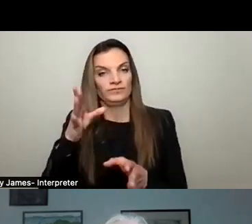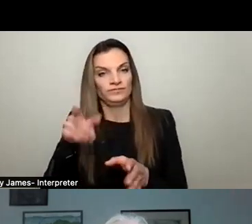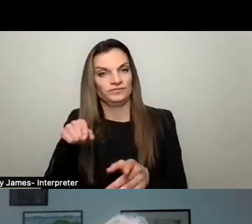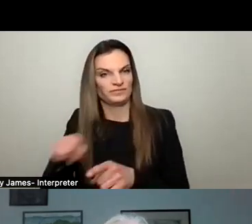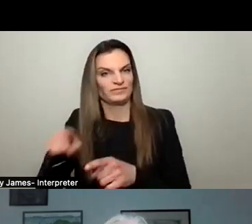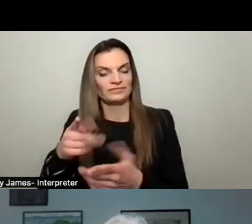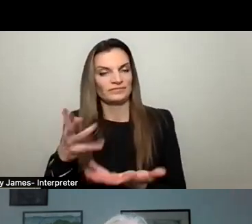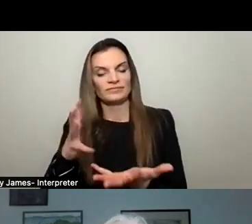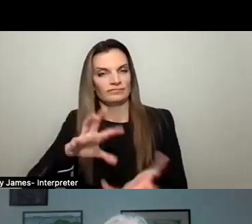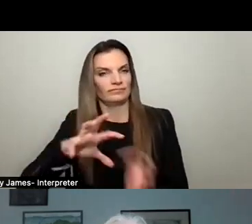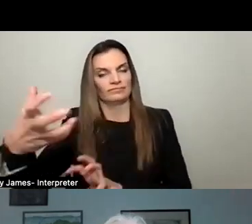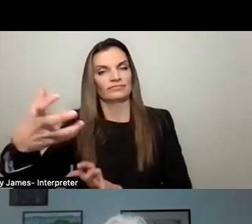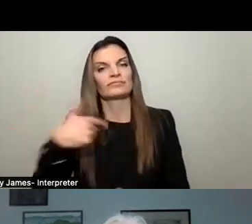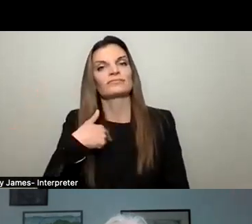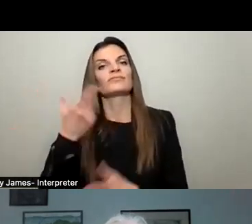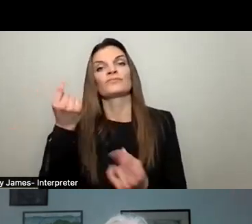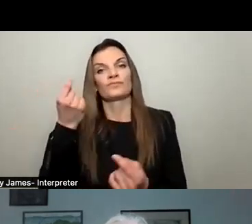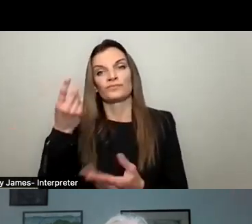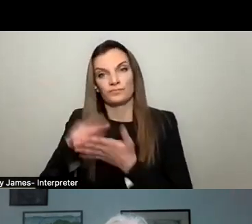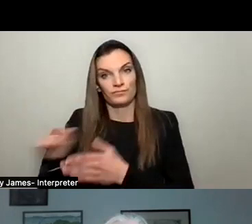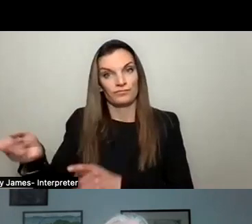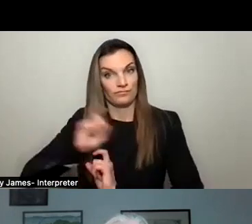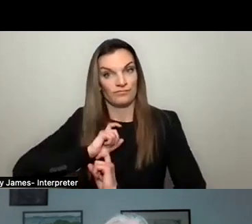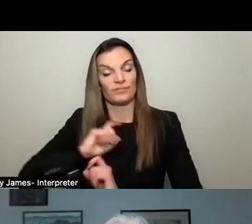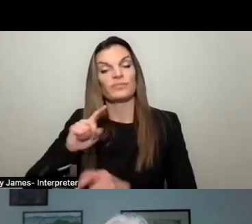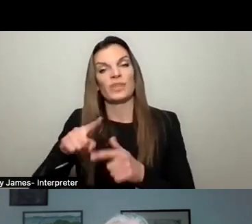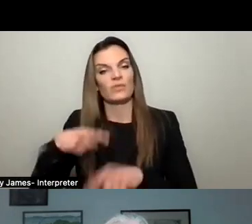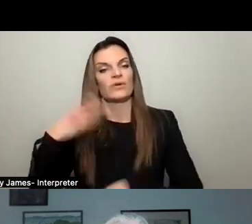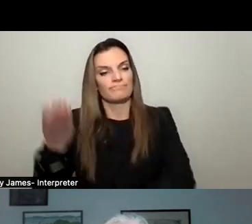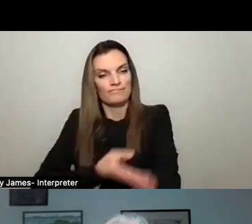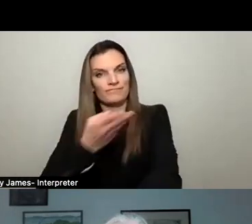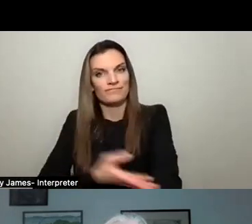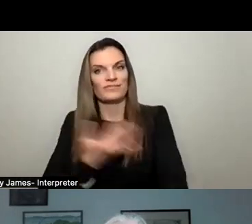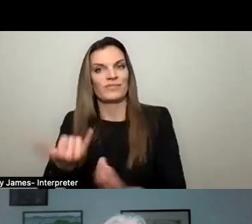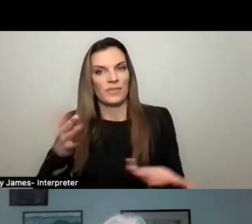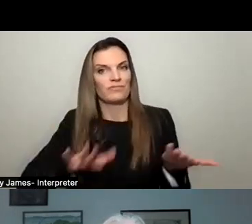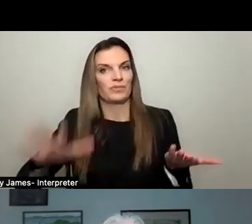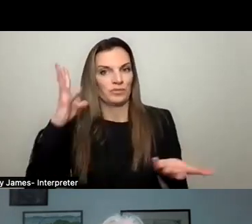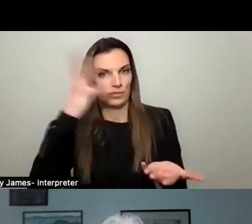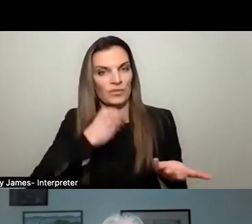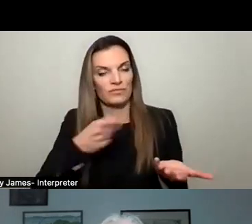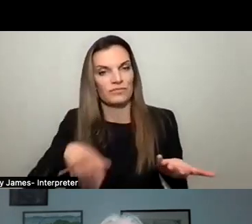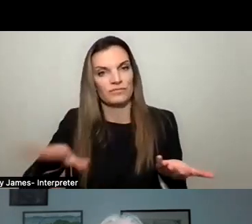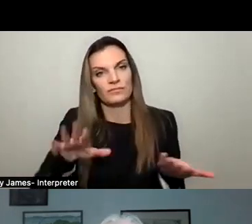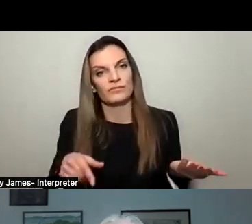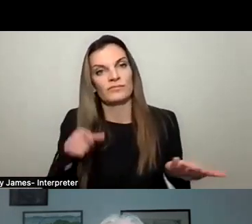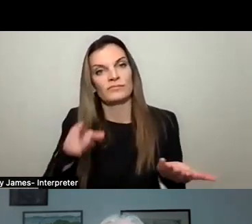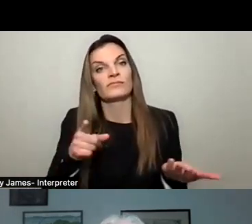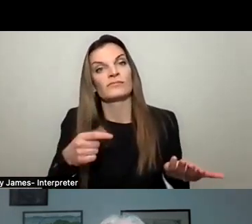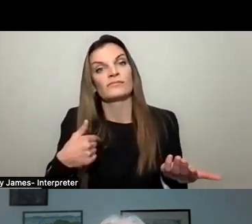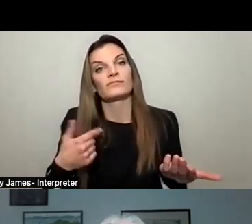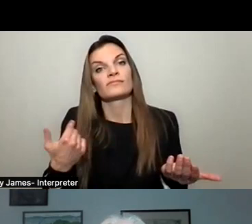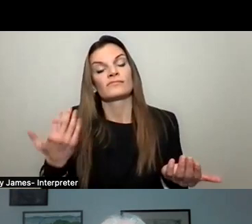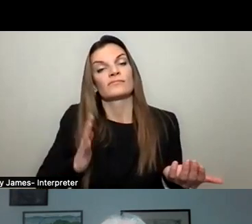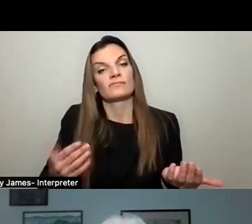uh, we matched it with some funds and we rebuilt that sidewalk into a wonderful new space. At the time we had a volunteer group